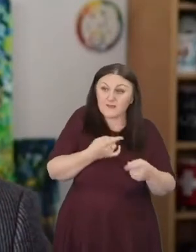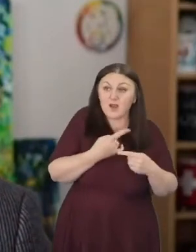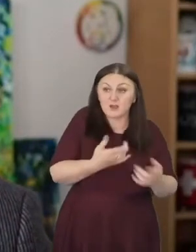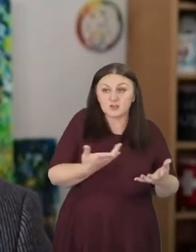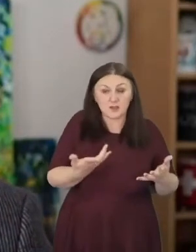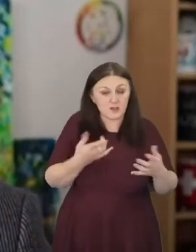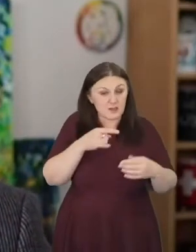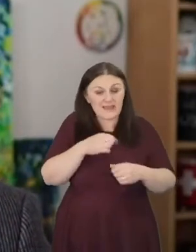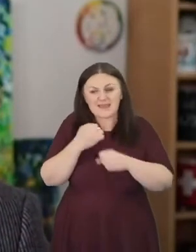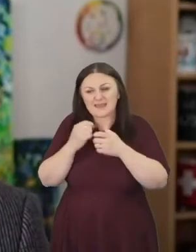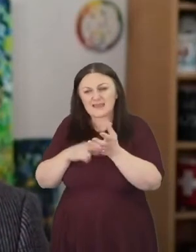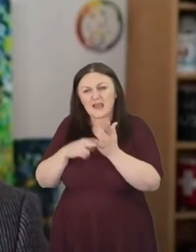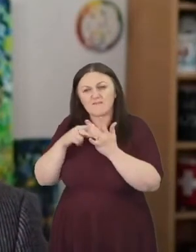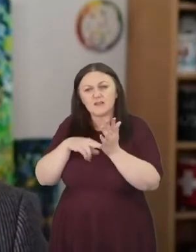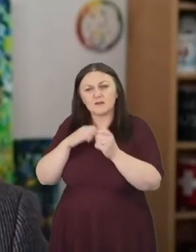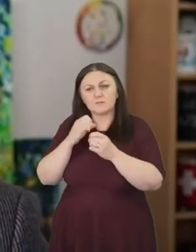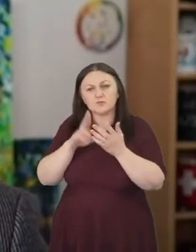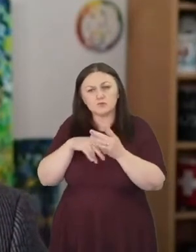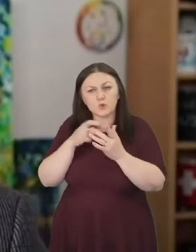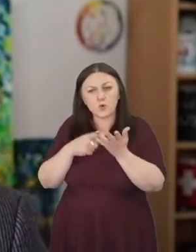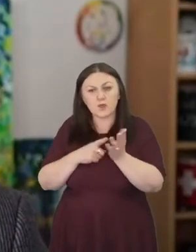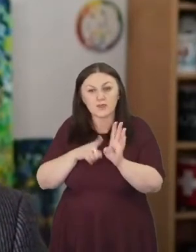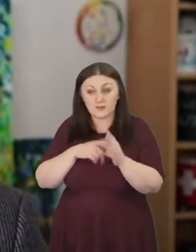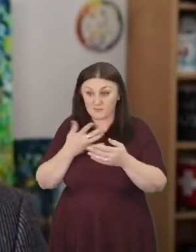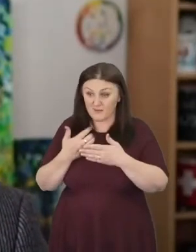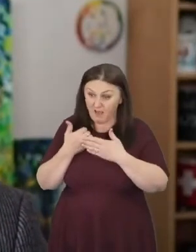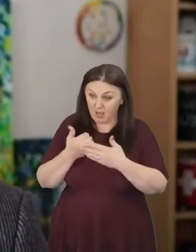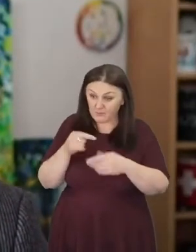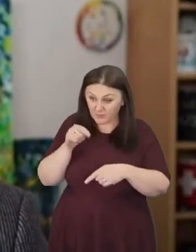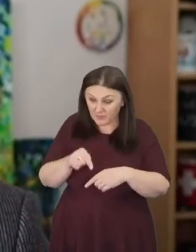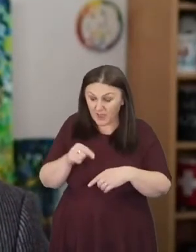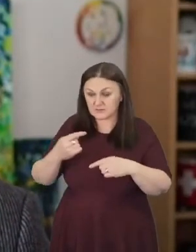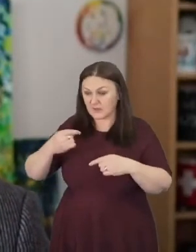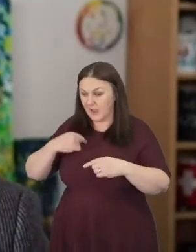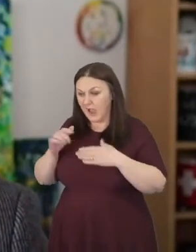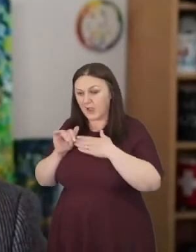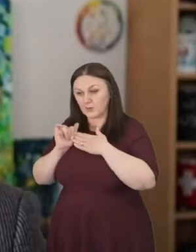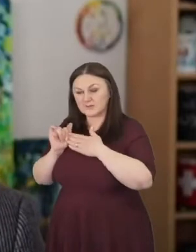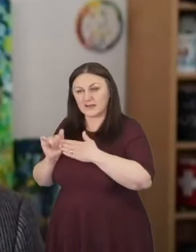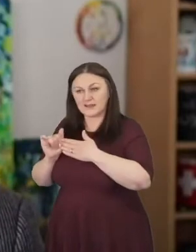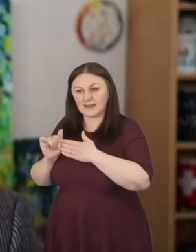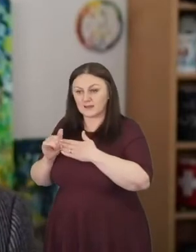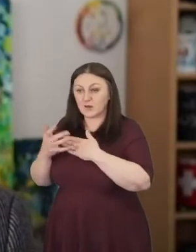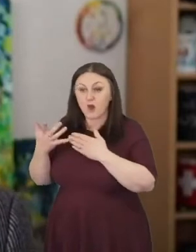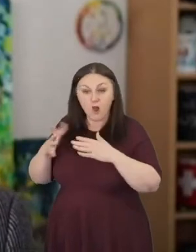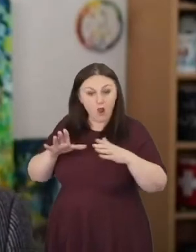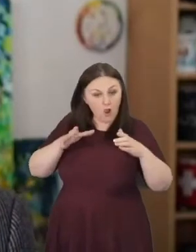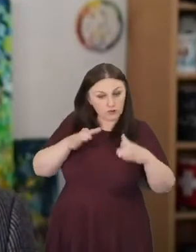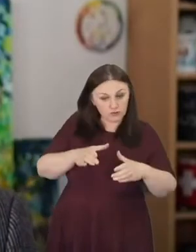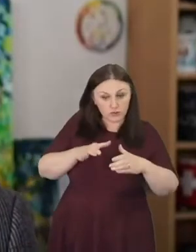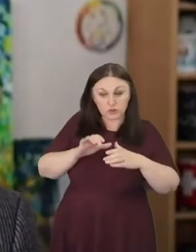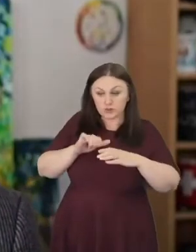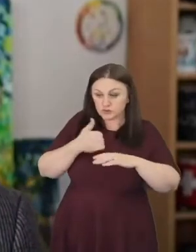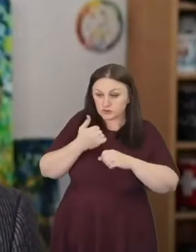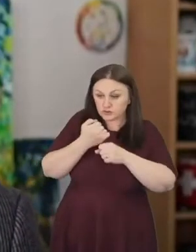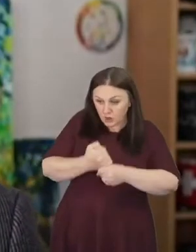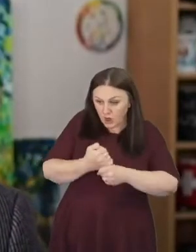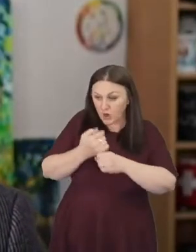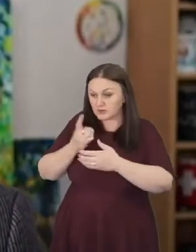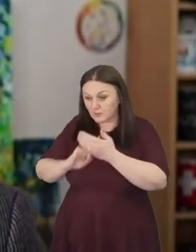helped with that as well and I took the lead on the pioneering of churches or new communities or groups.